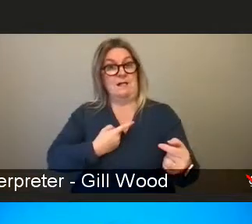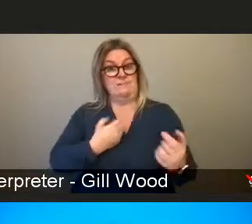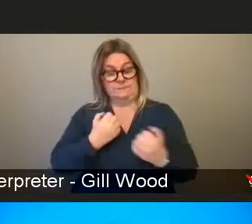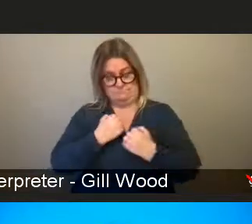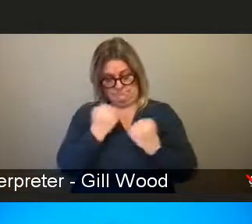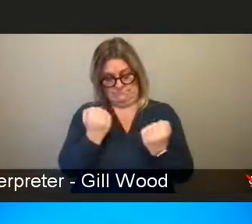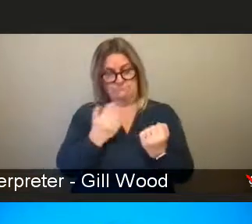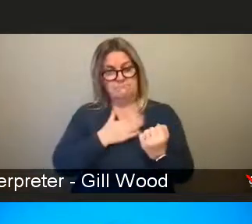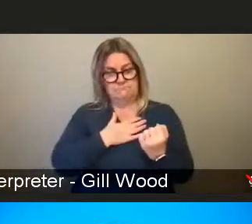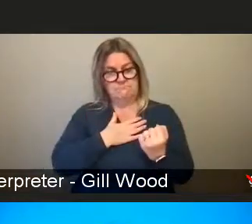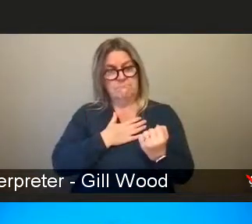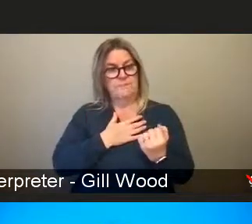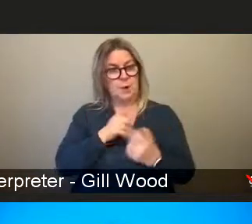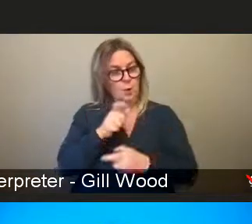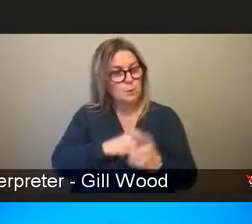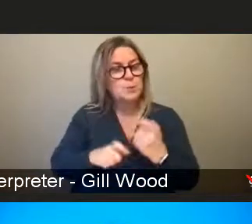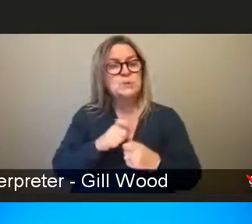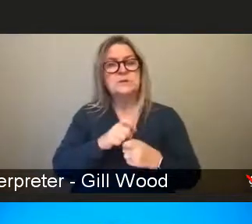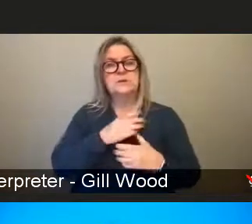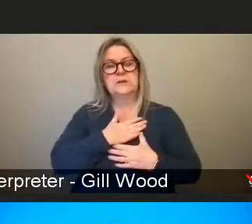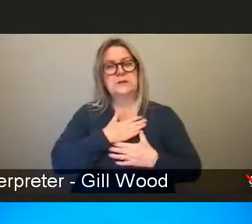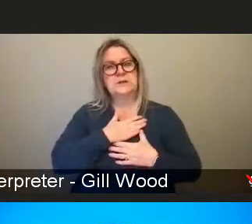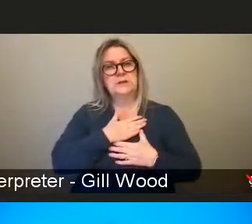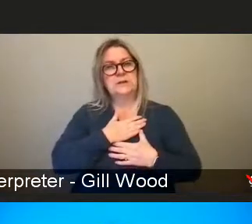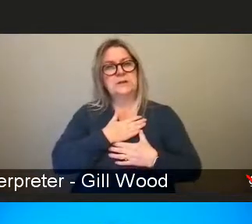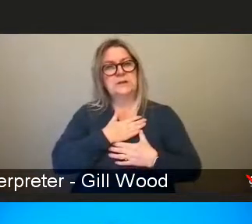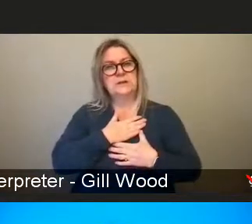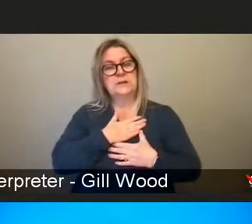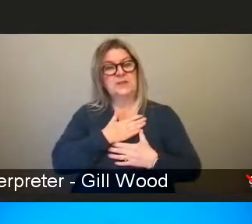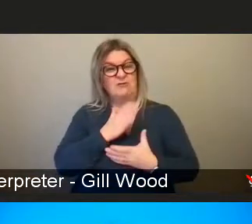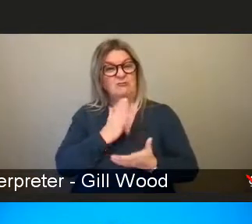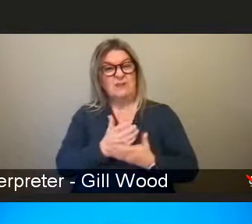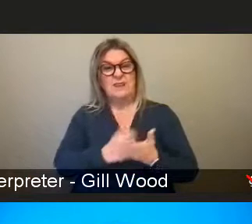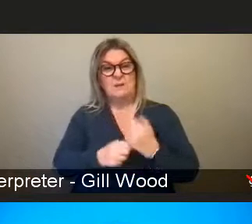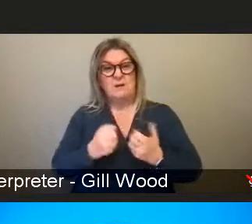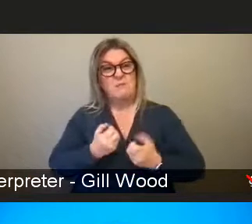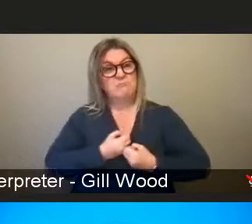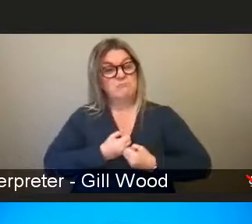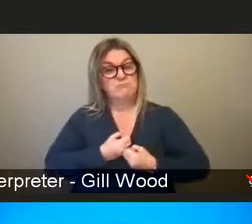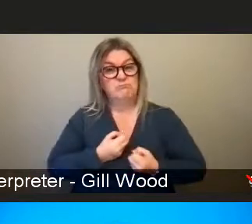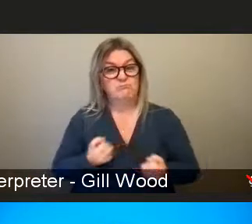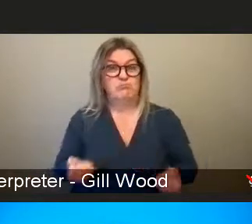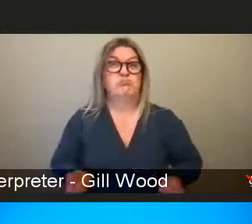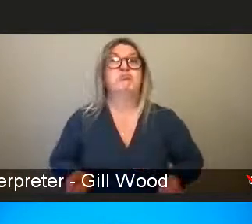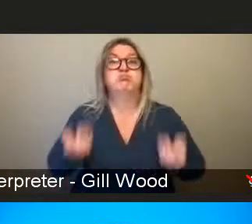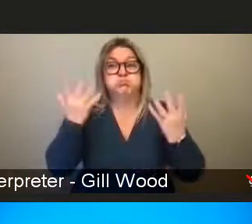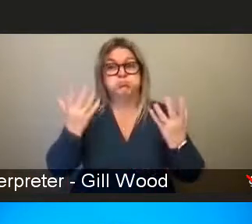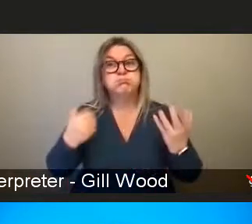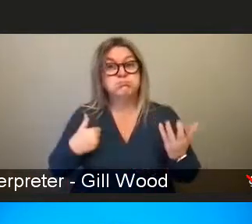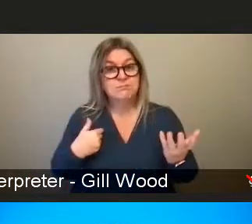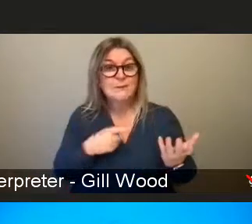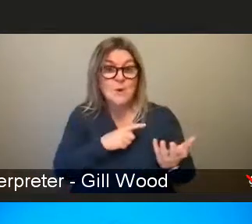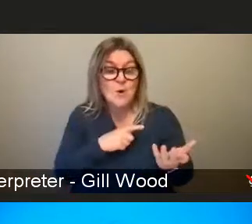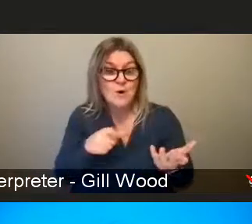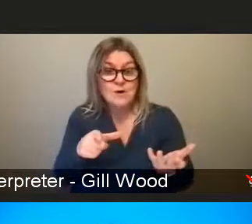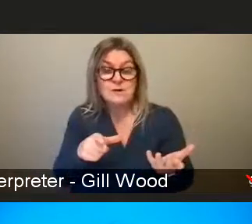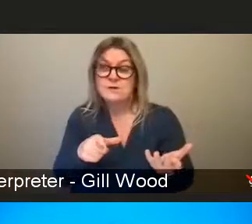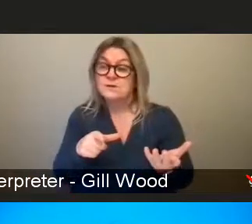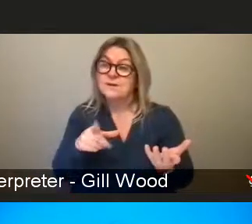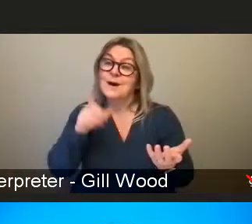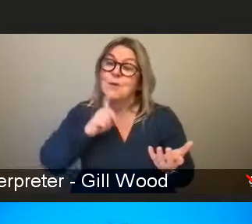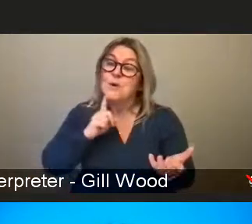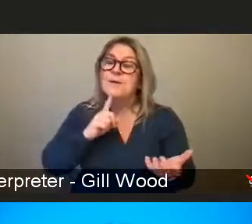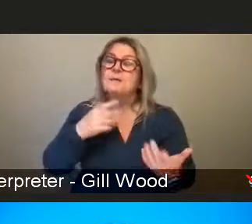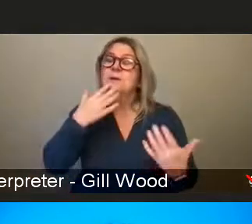own communities and to be angry because there is a space and a time and women have been told for time immemorial